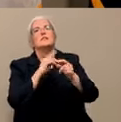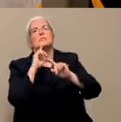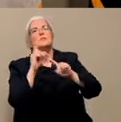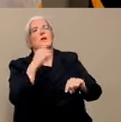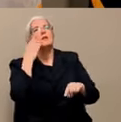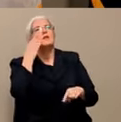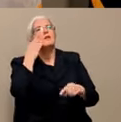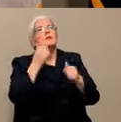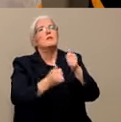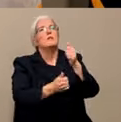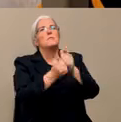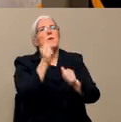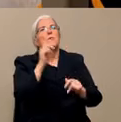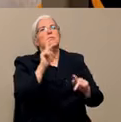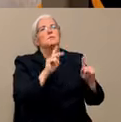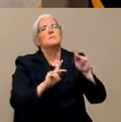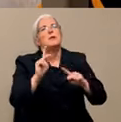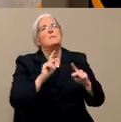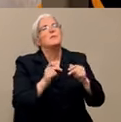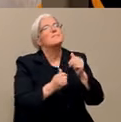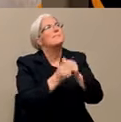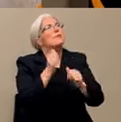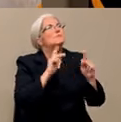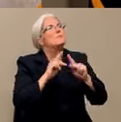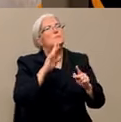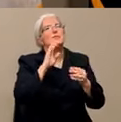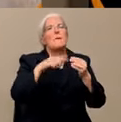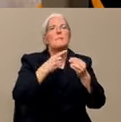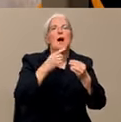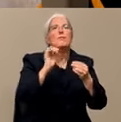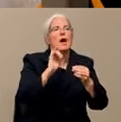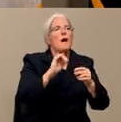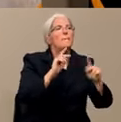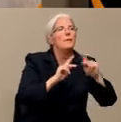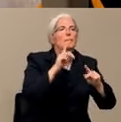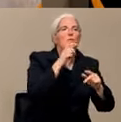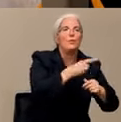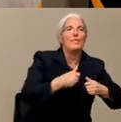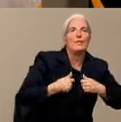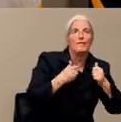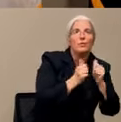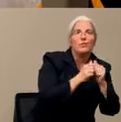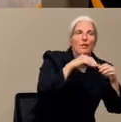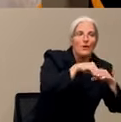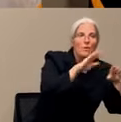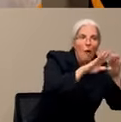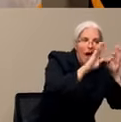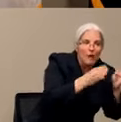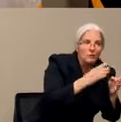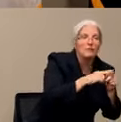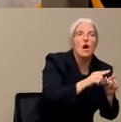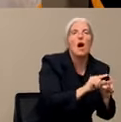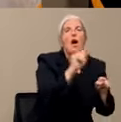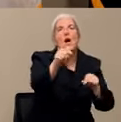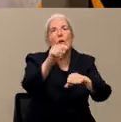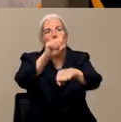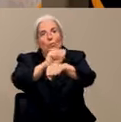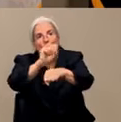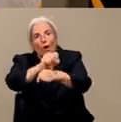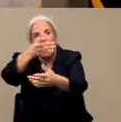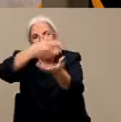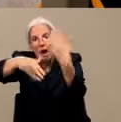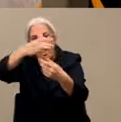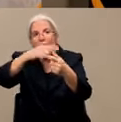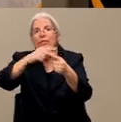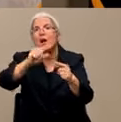your house, the people at work or school, and the people that you're regularly interacting with every day. Those are the regular